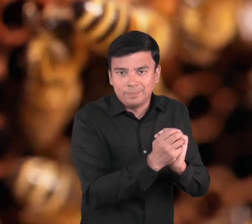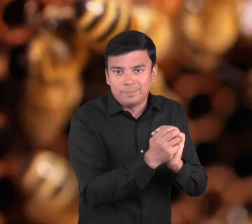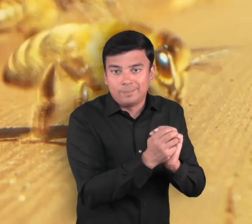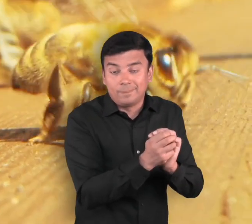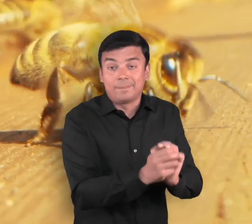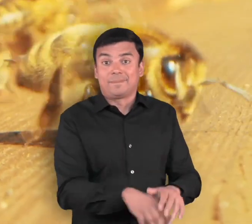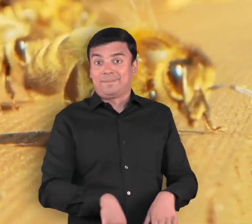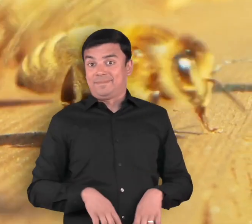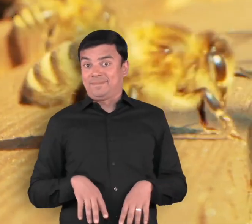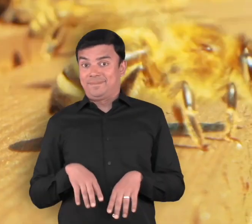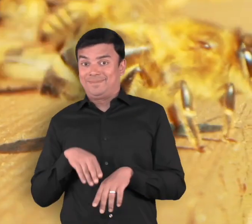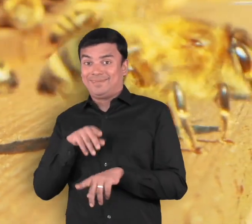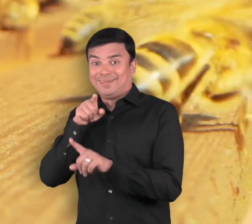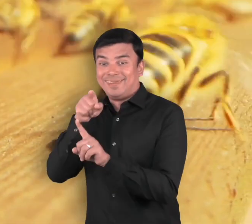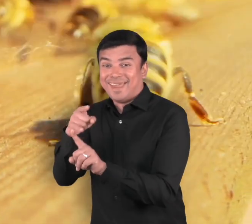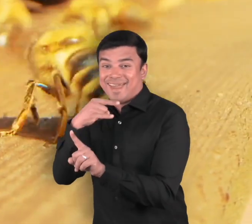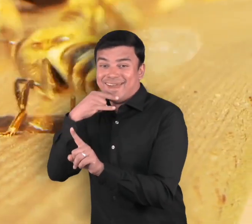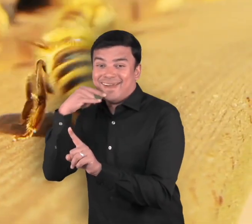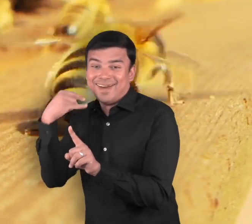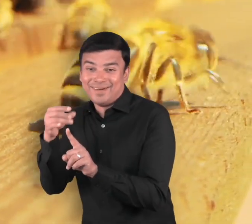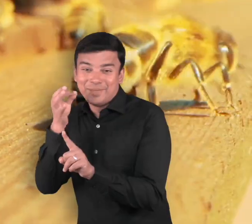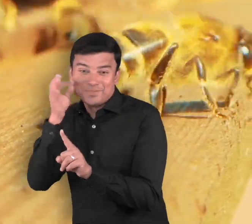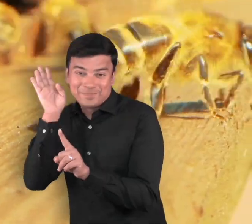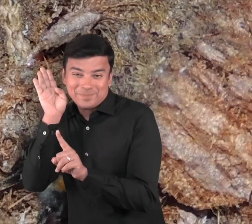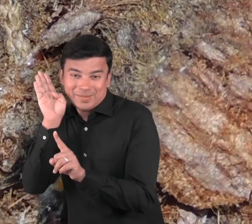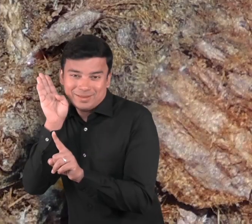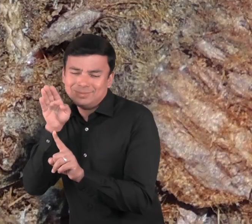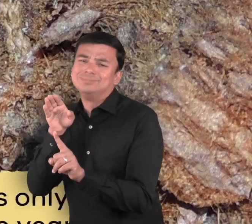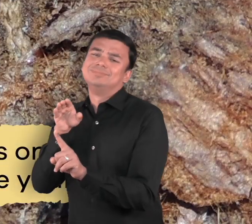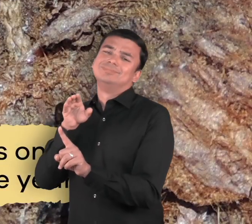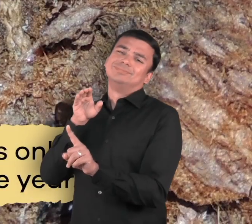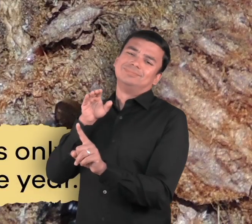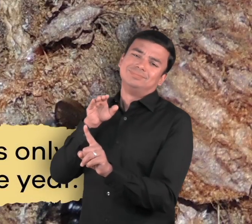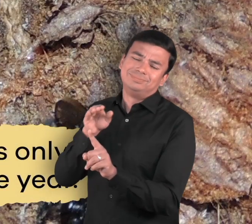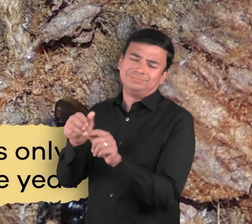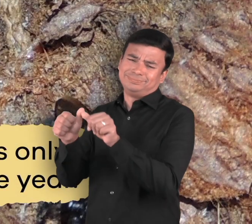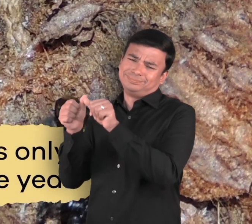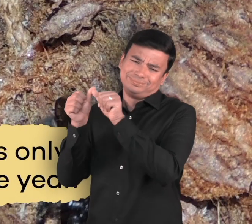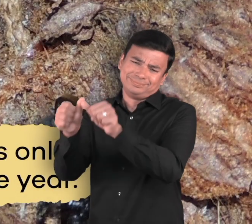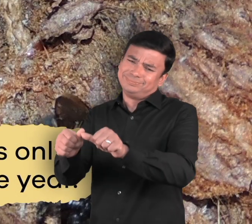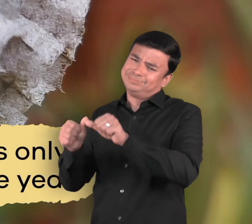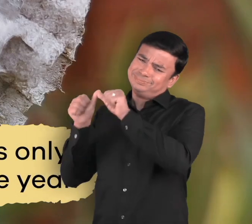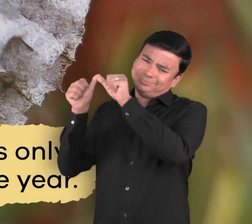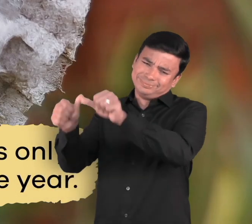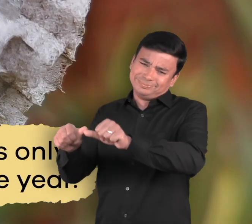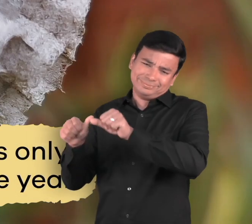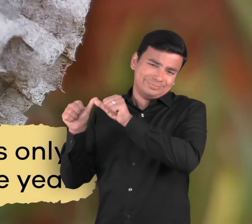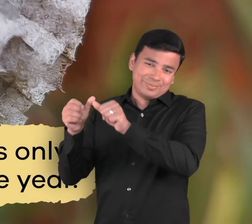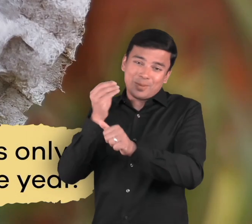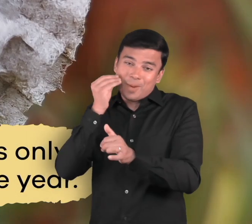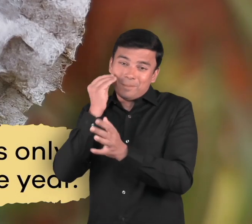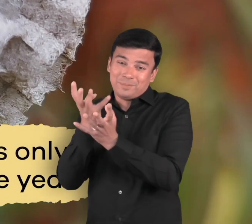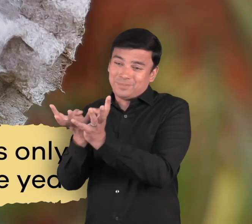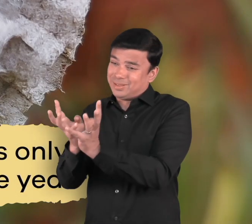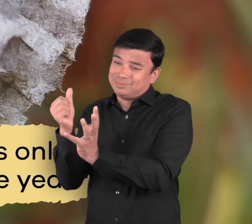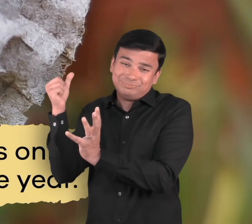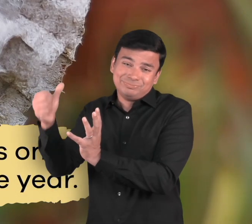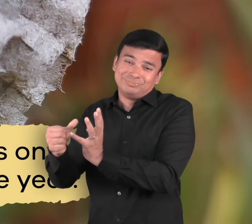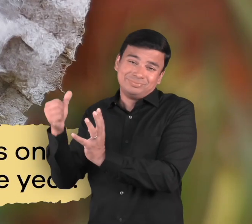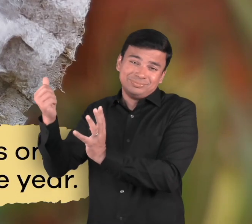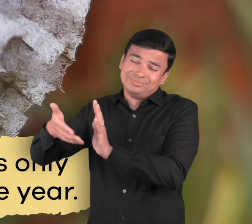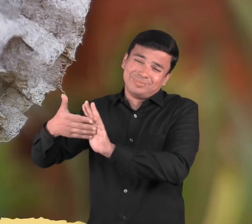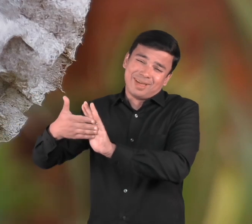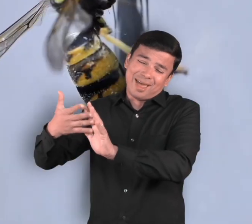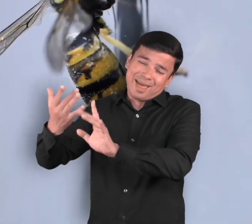active for many years if the colony is healthy. Bumblebees and wasps only live in their nests for